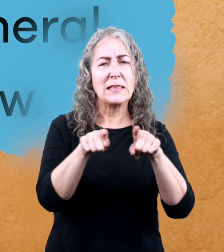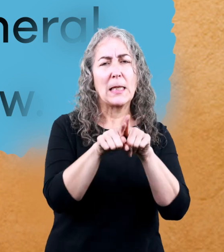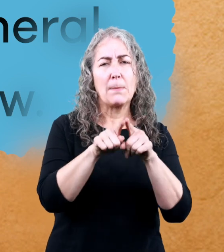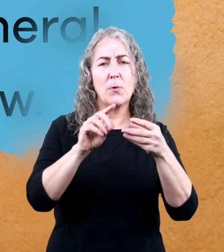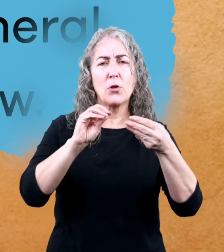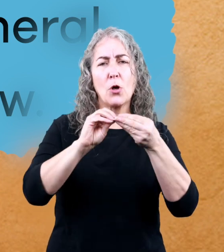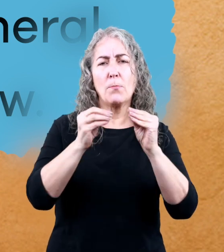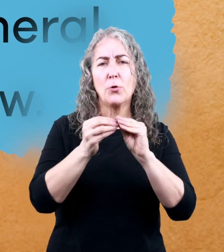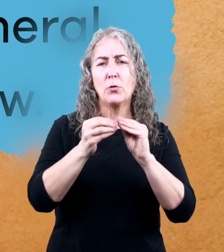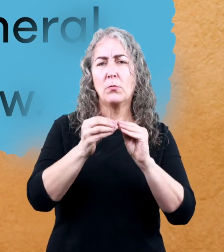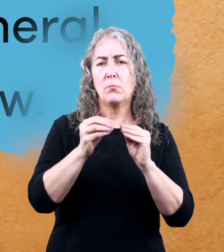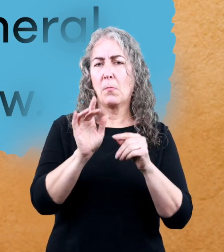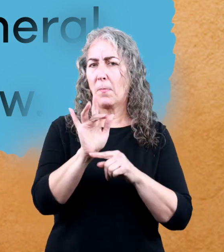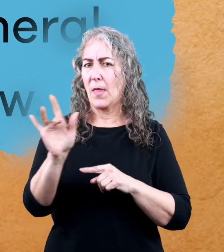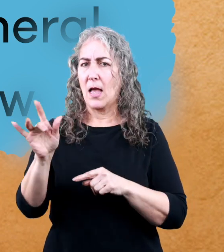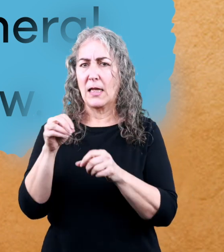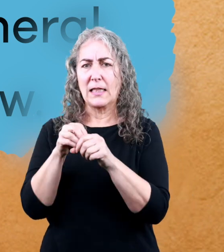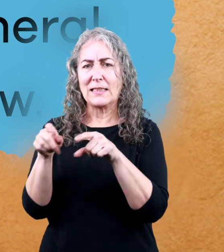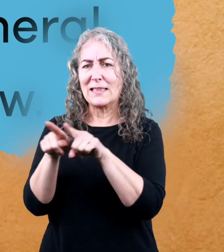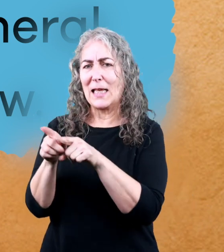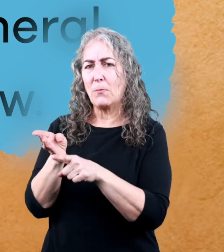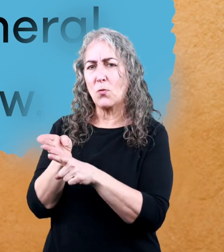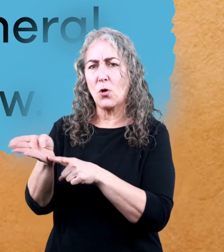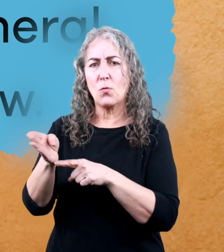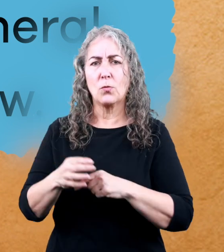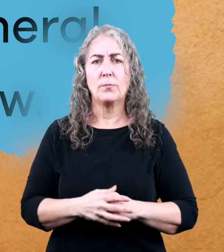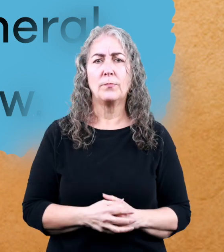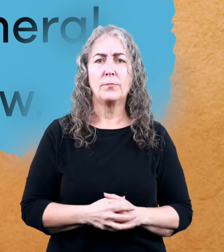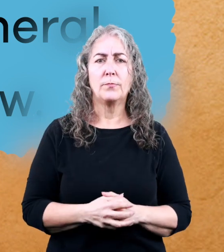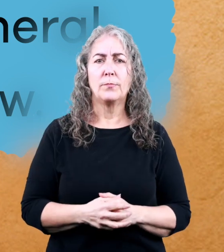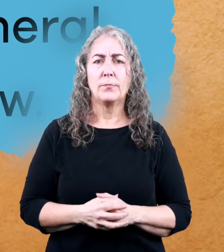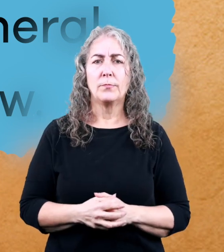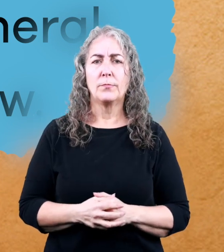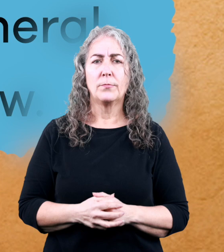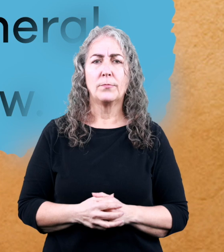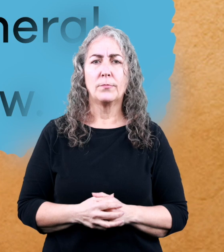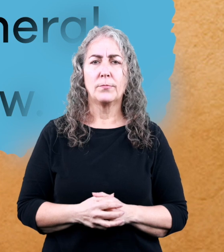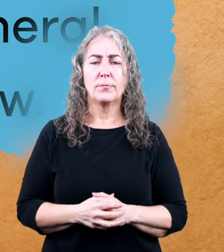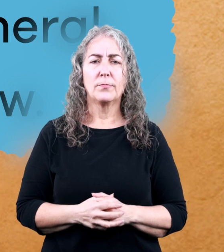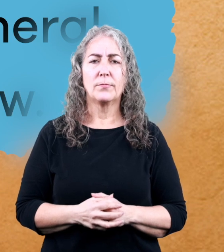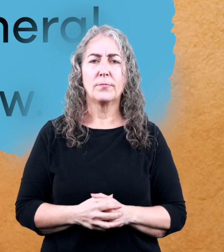only write the same Roman numeral blank times in a row.